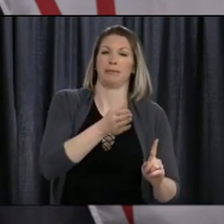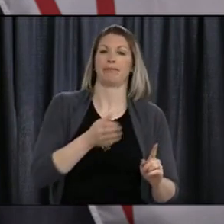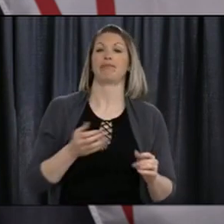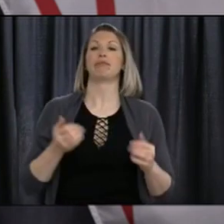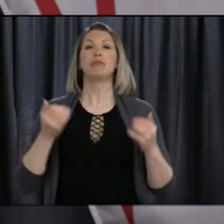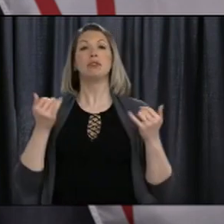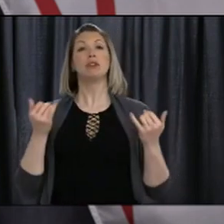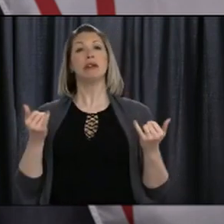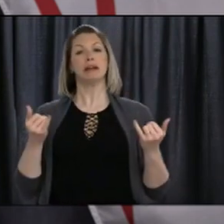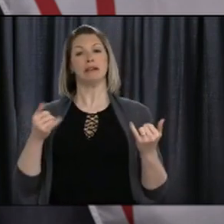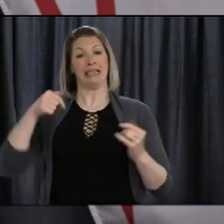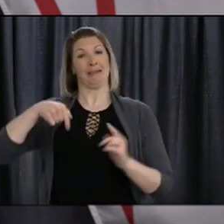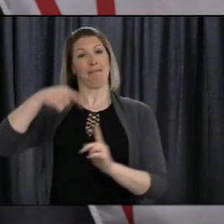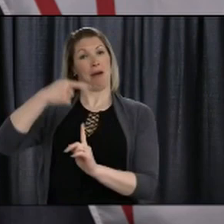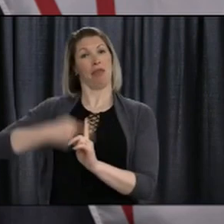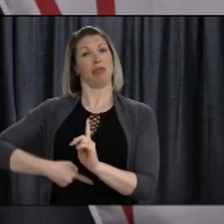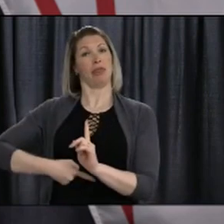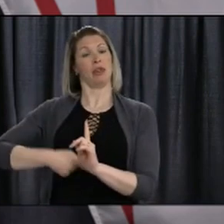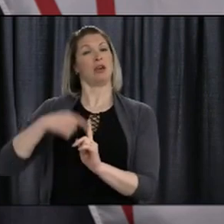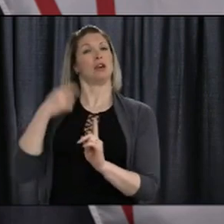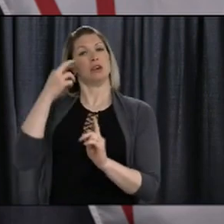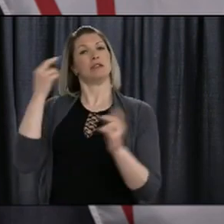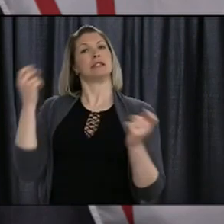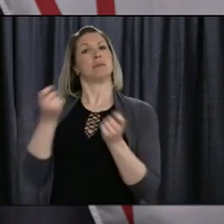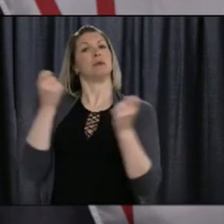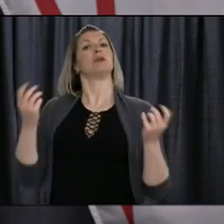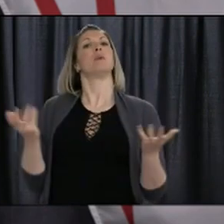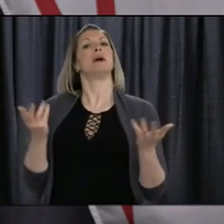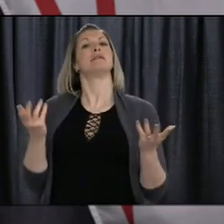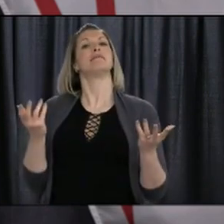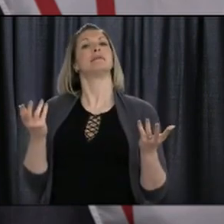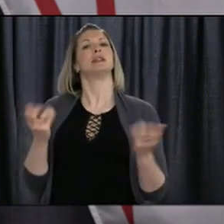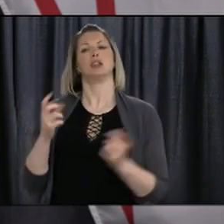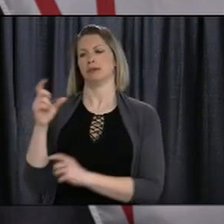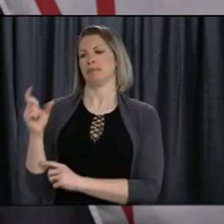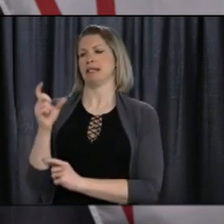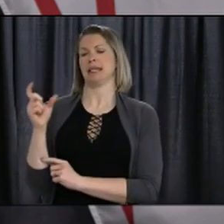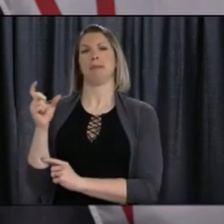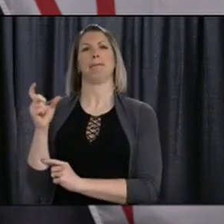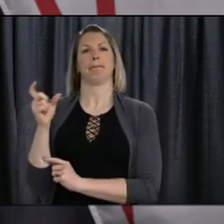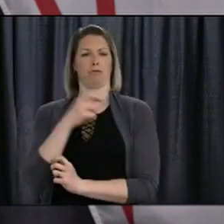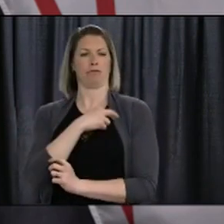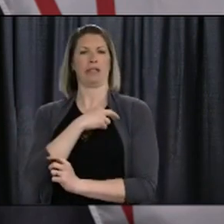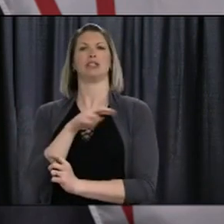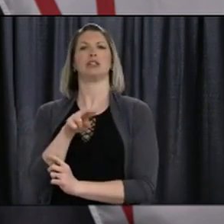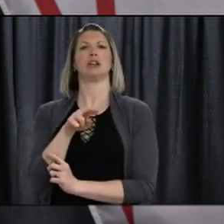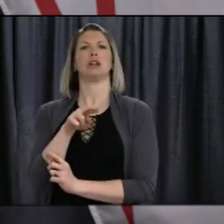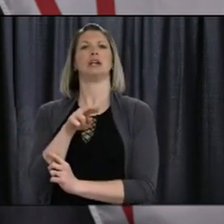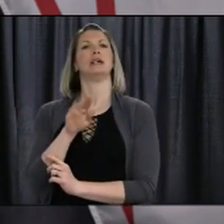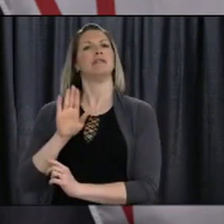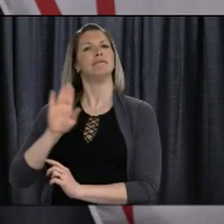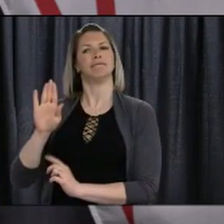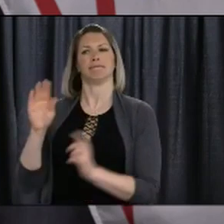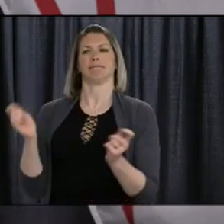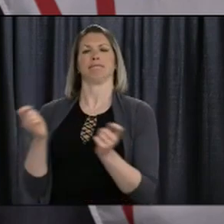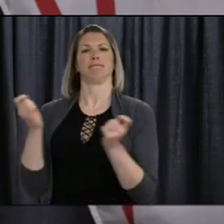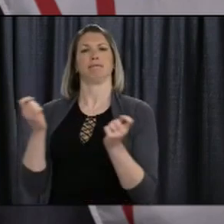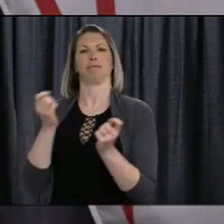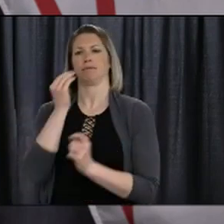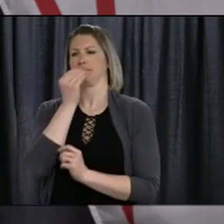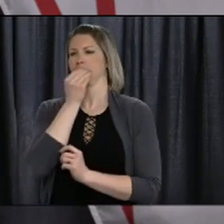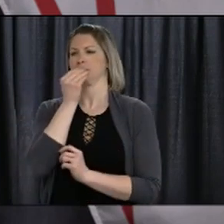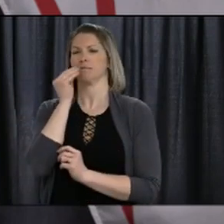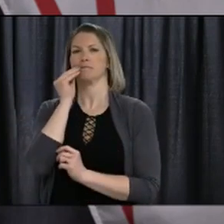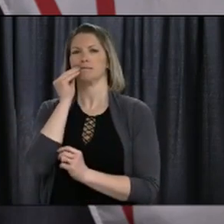Muslim community. While this marks a special time in the Muslim faith, I strongly encourage you to host virtual gatherings